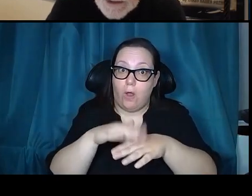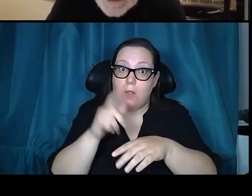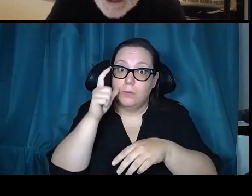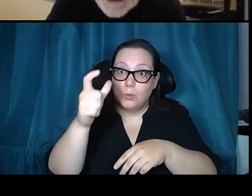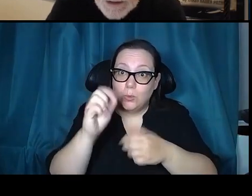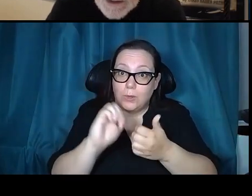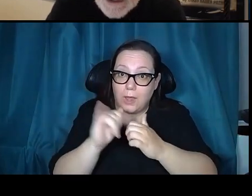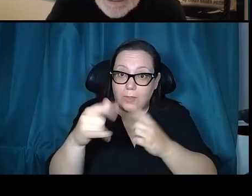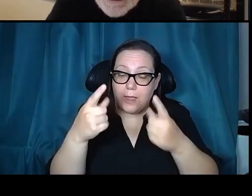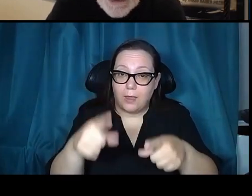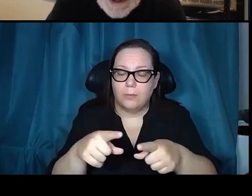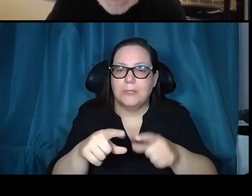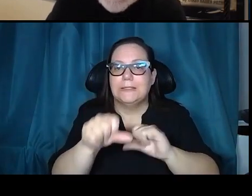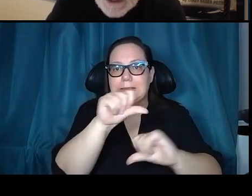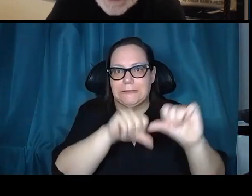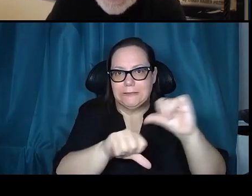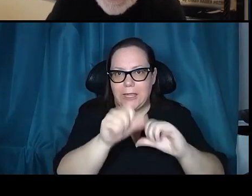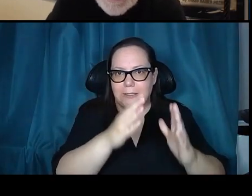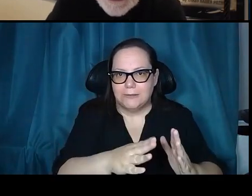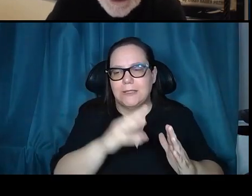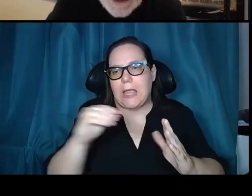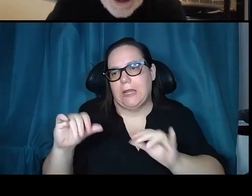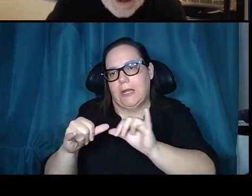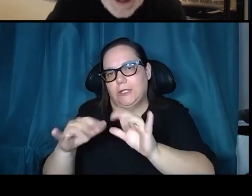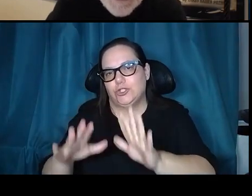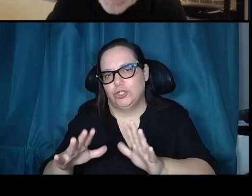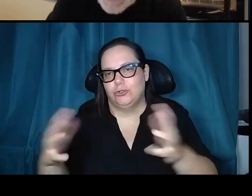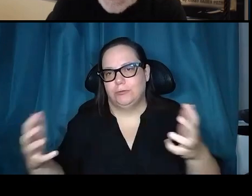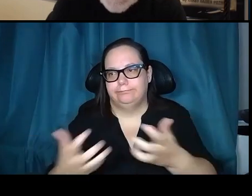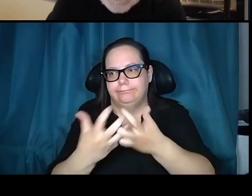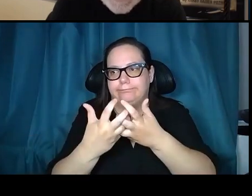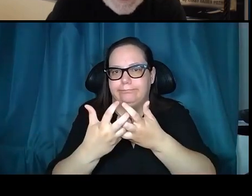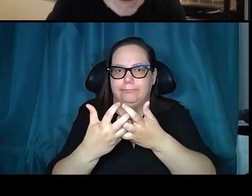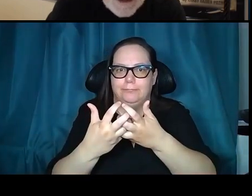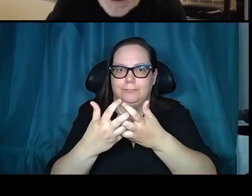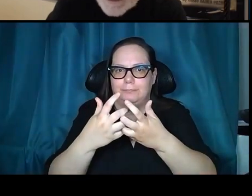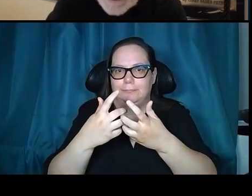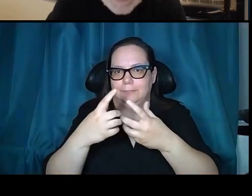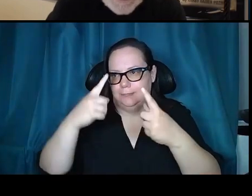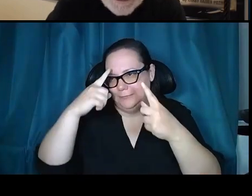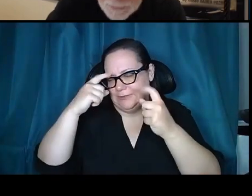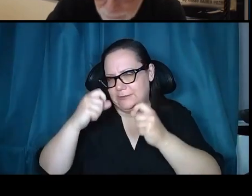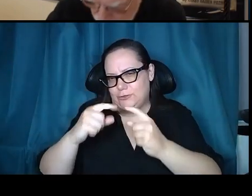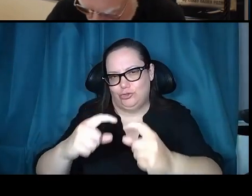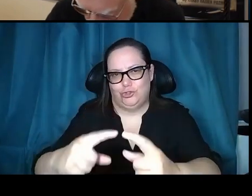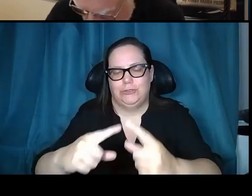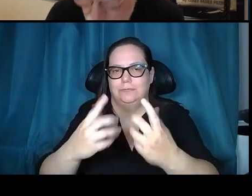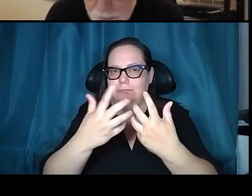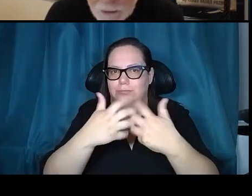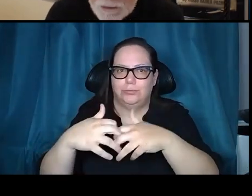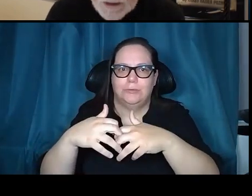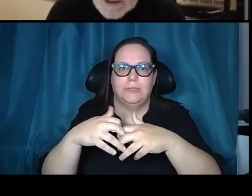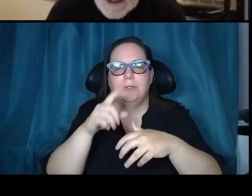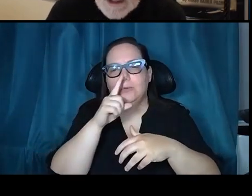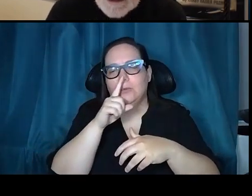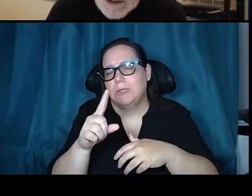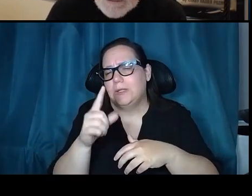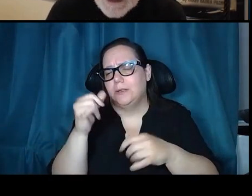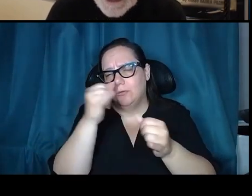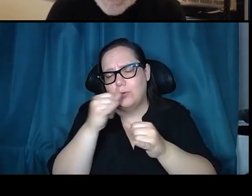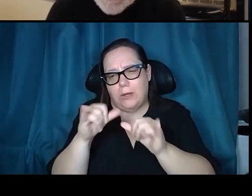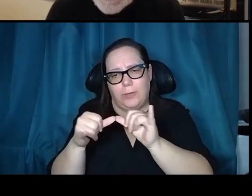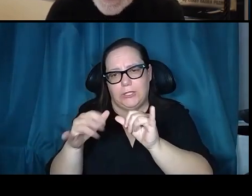science and engineering synergism. Really, really incredible engineering at Huntsville and other NASA centers, etc., really